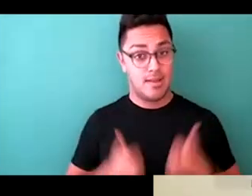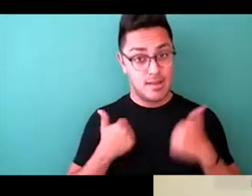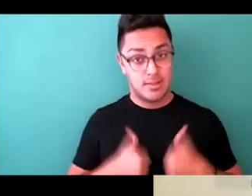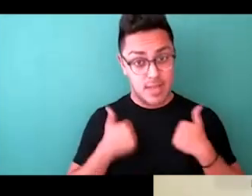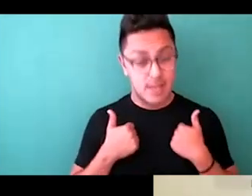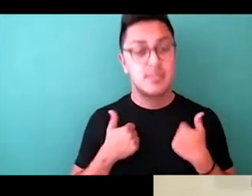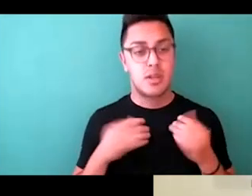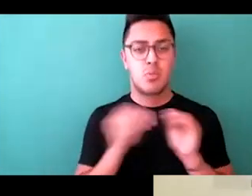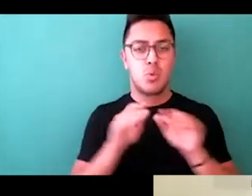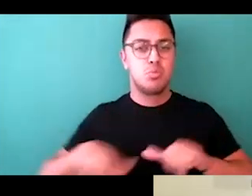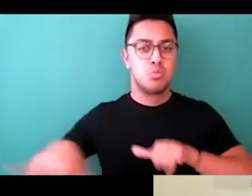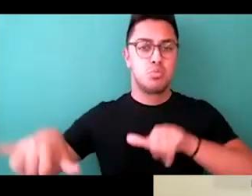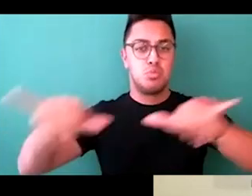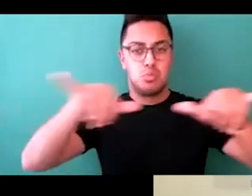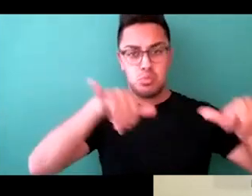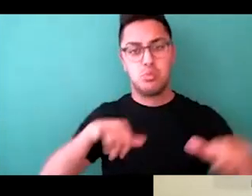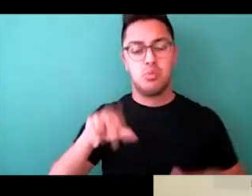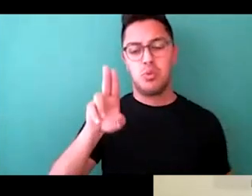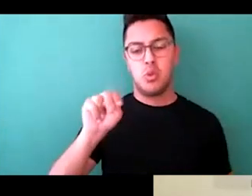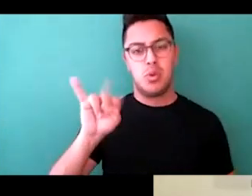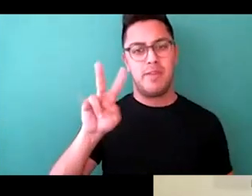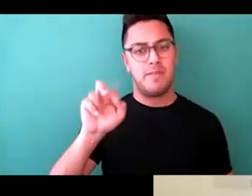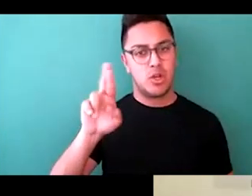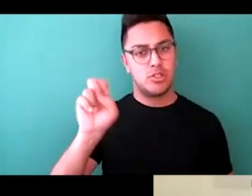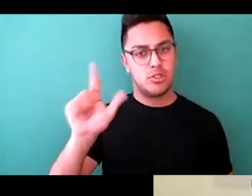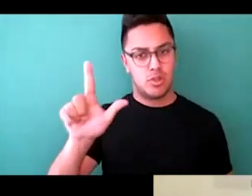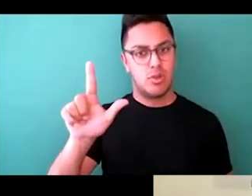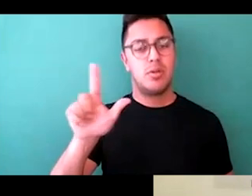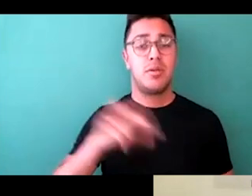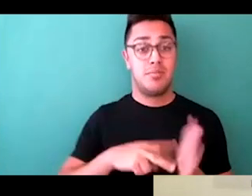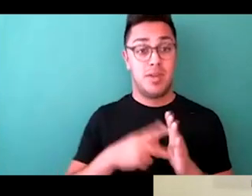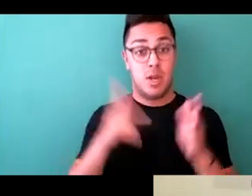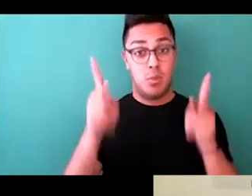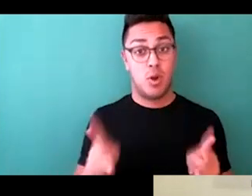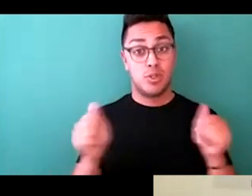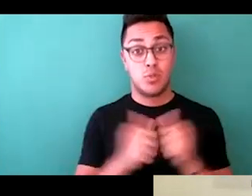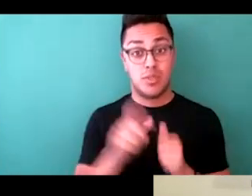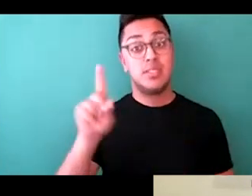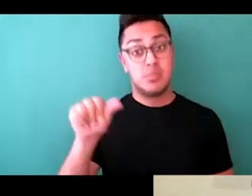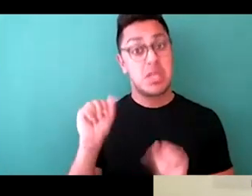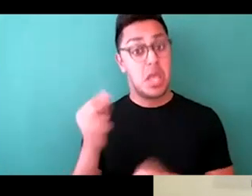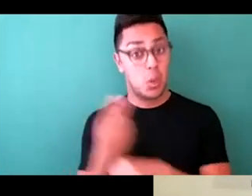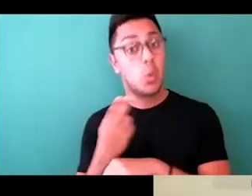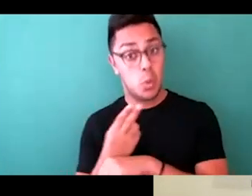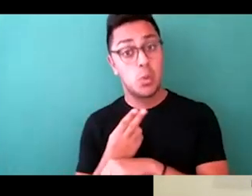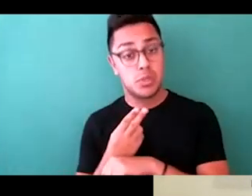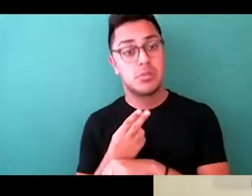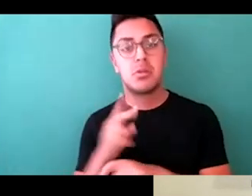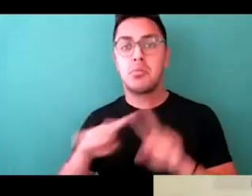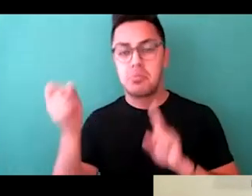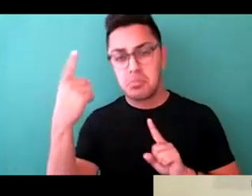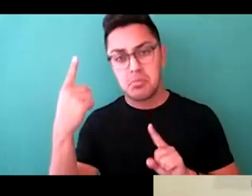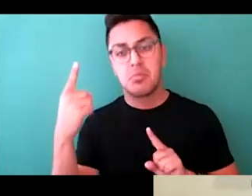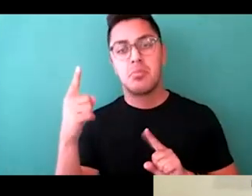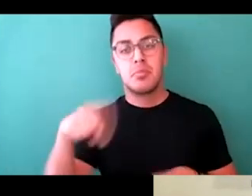universal, which means that somebody with a disability could be able to wear that, but they would need to